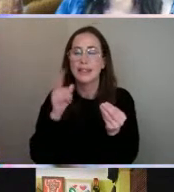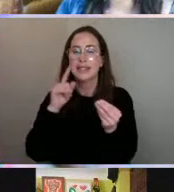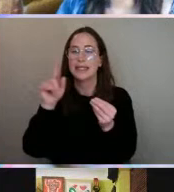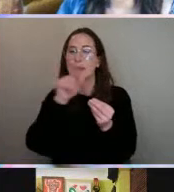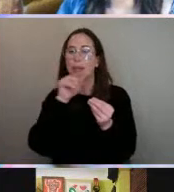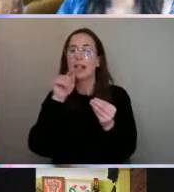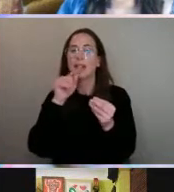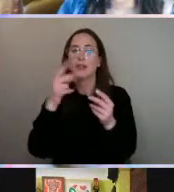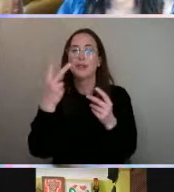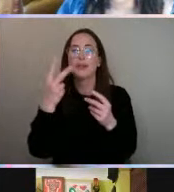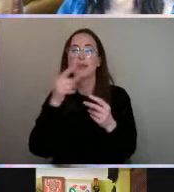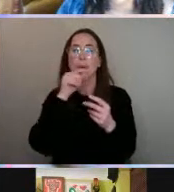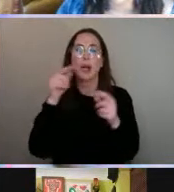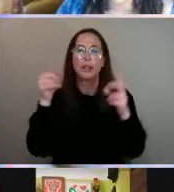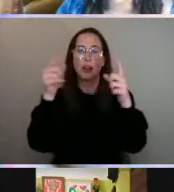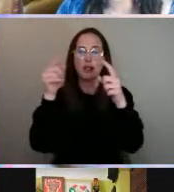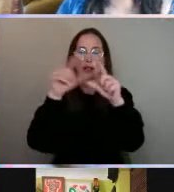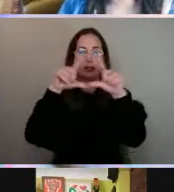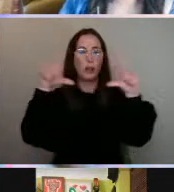bird, two birds on the top.